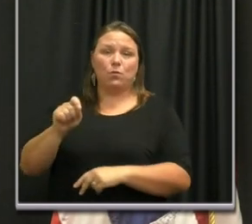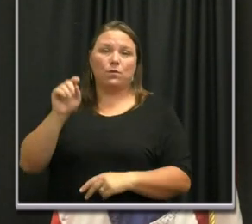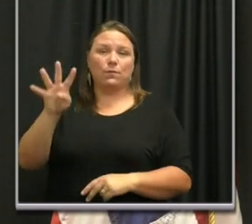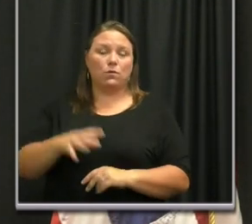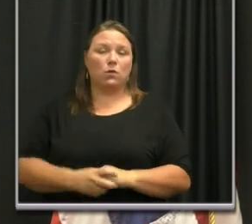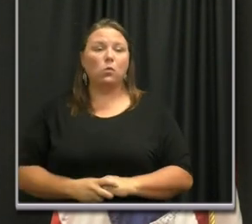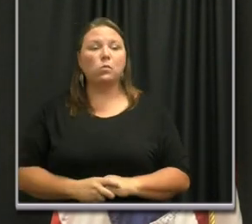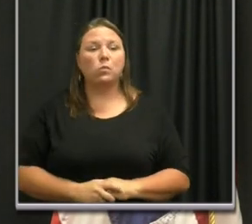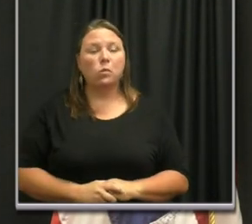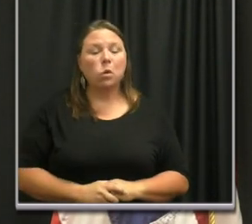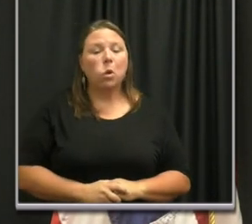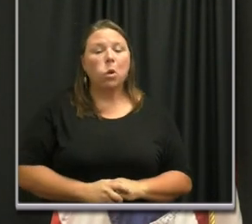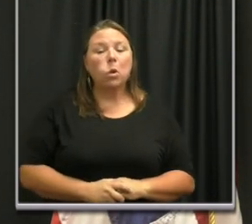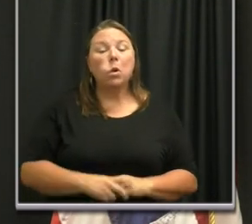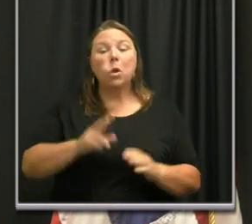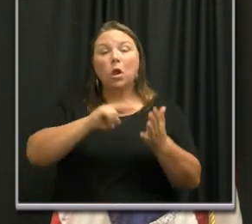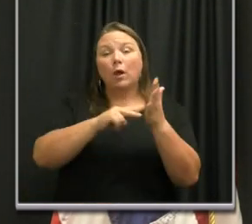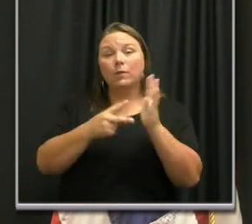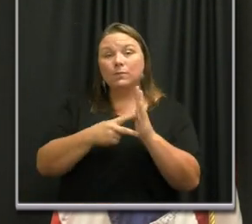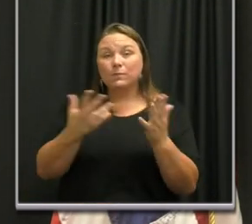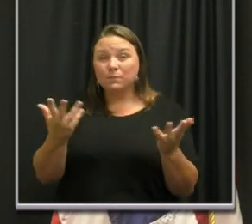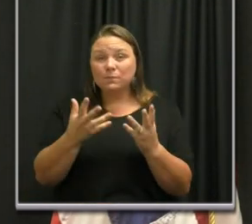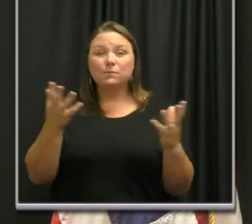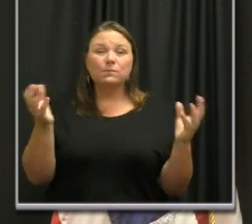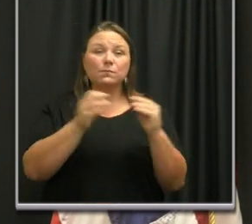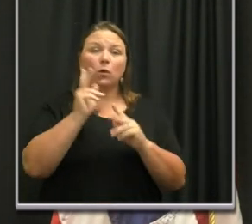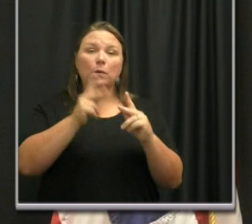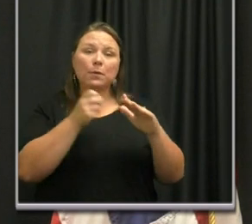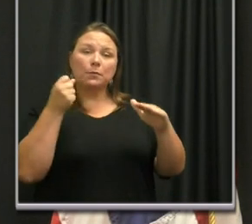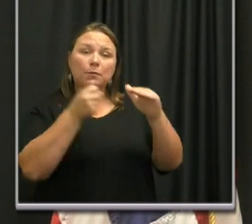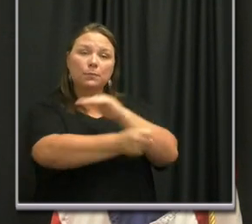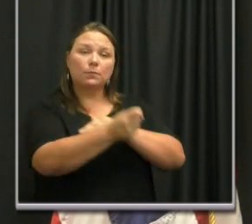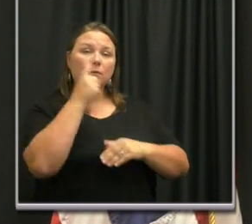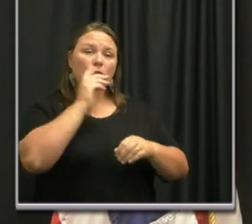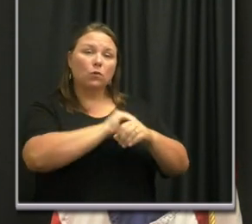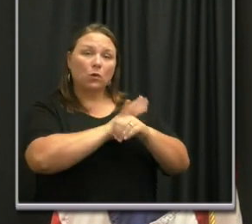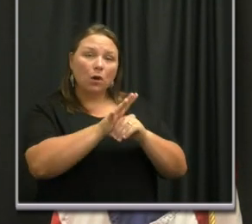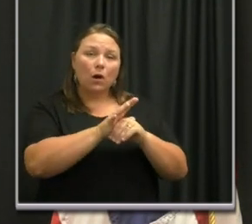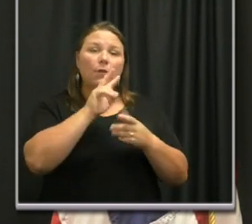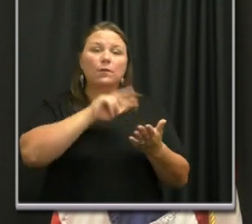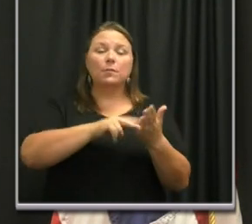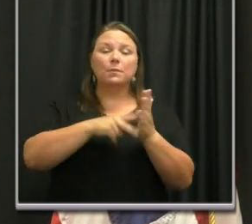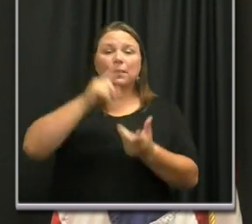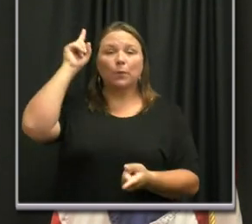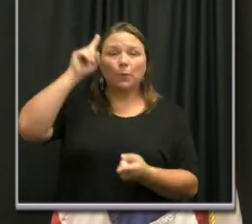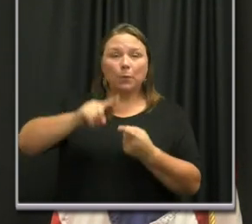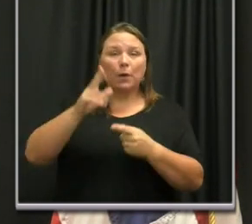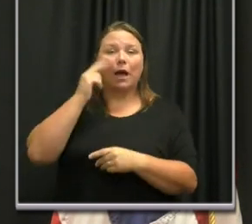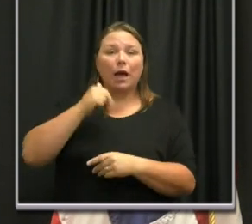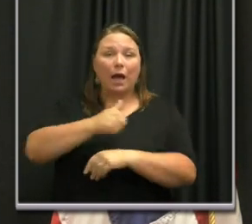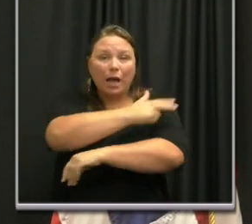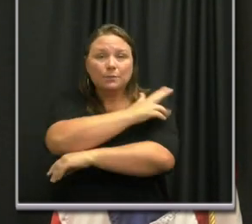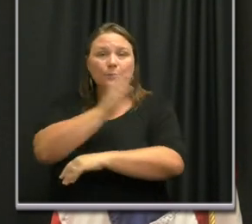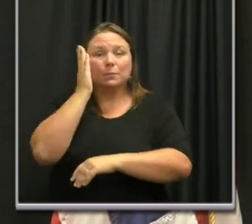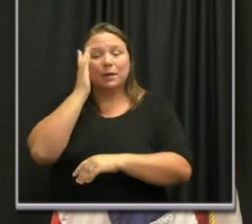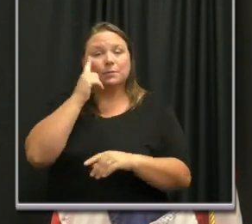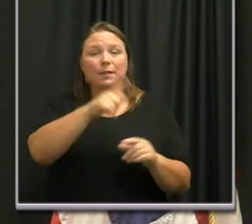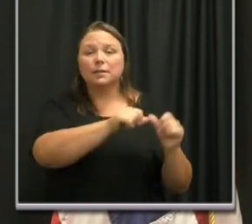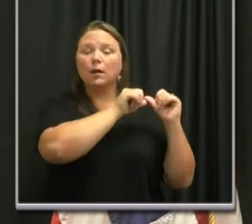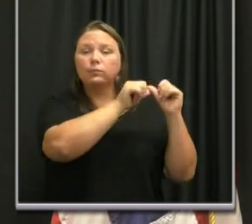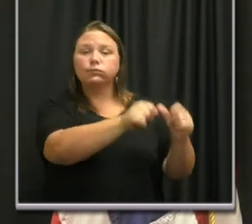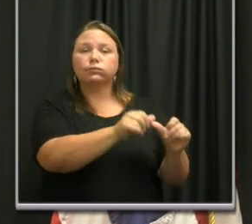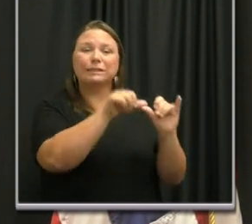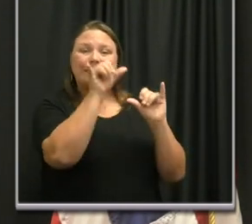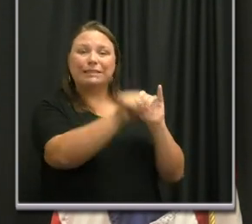days. This means as more people are admitted for COVID-19, there will be less hospital beds because they will be occupied for longer